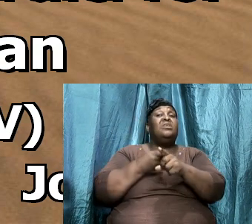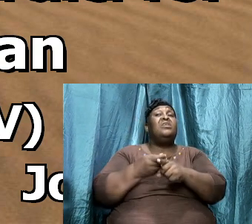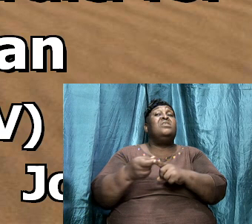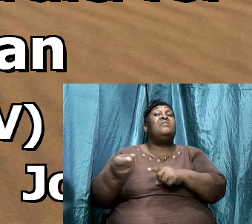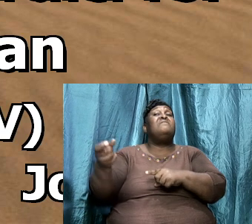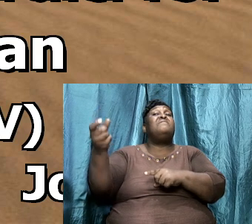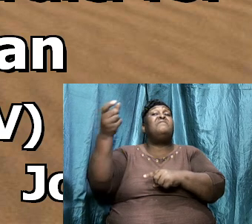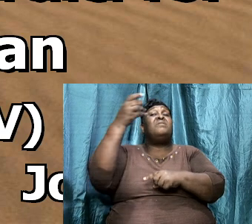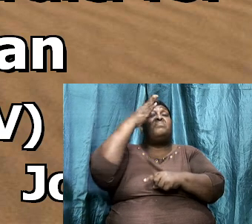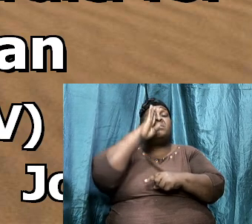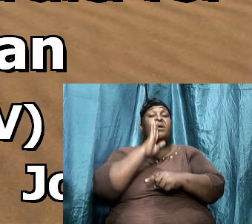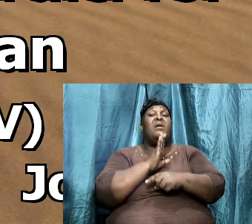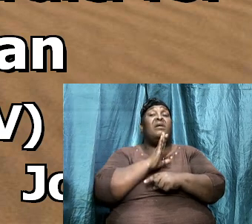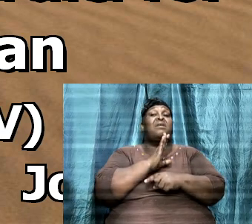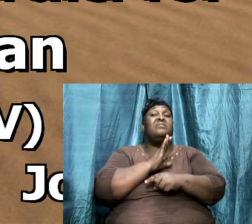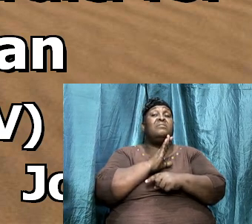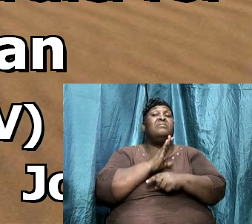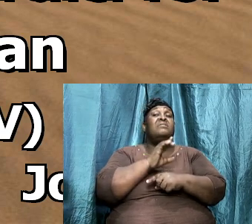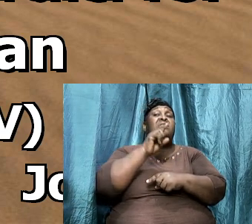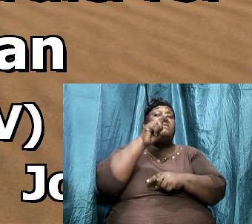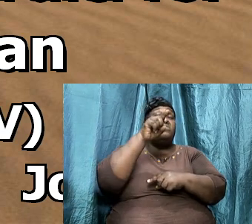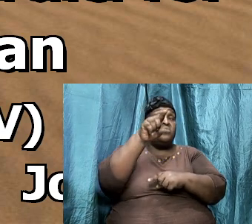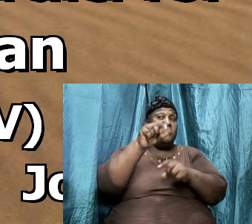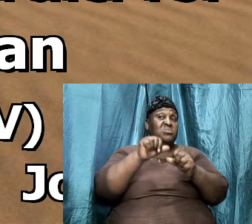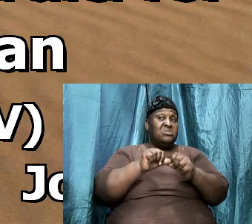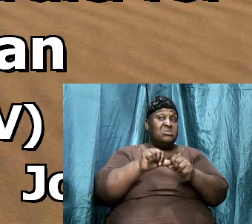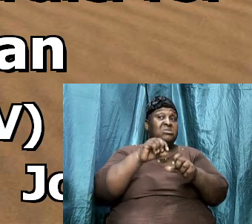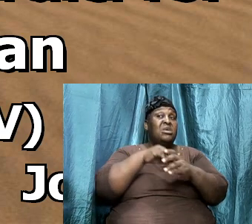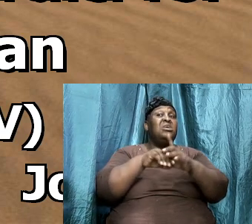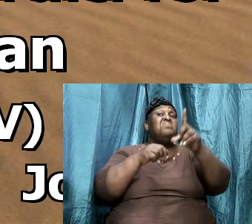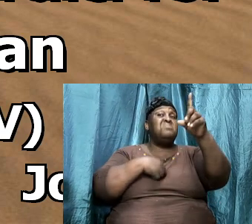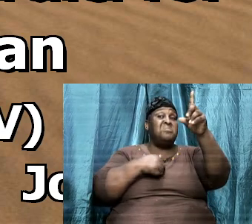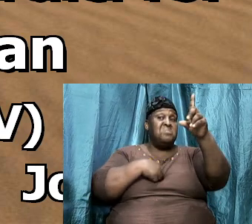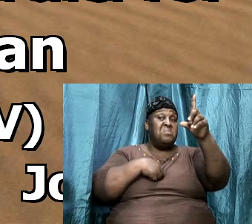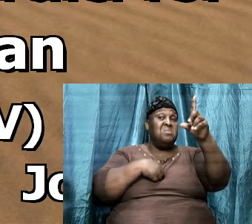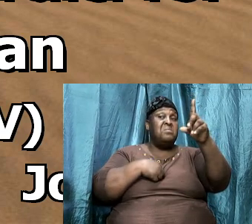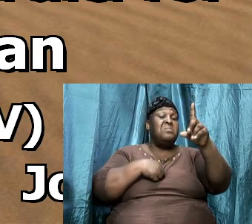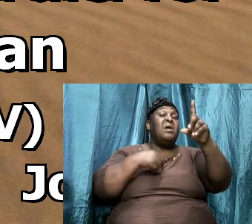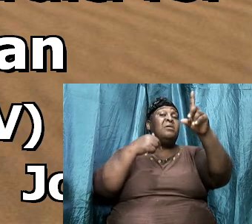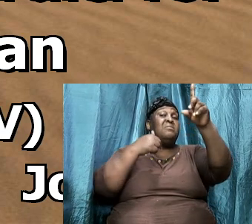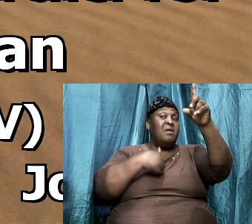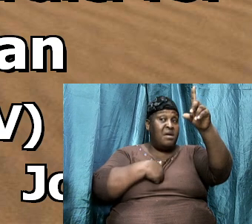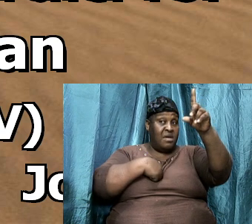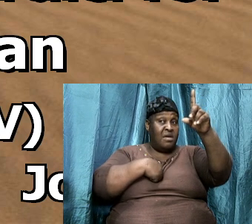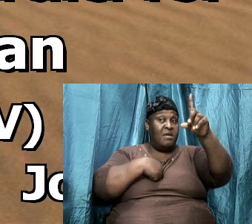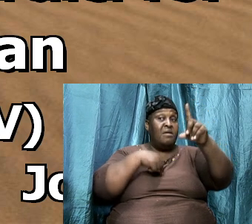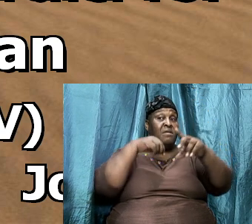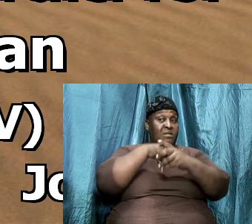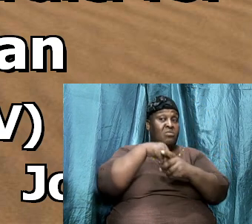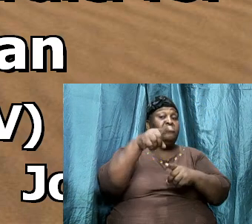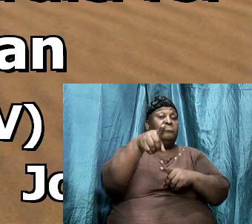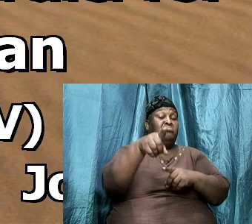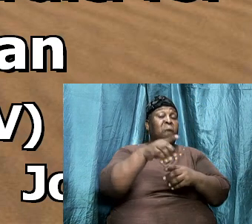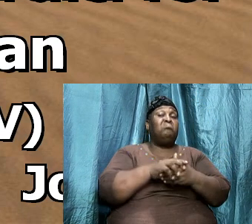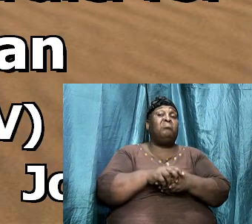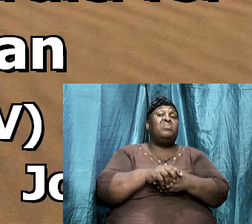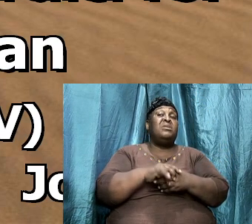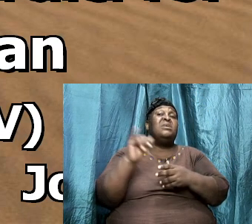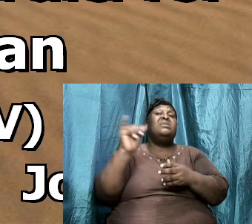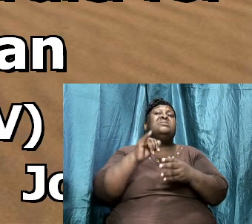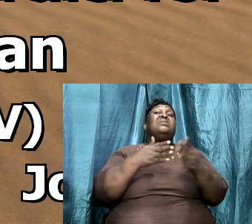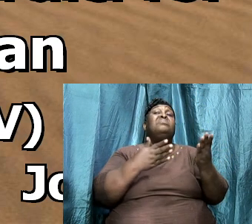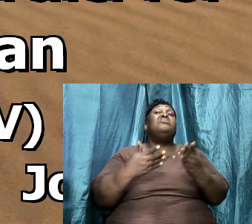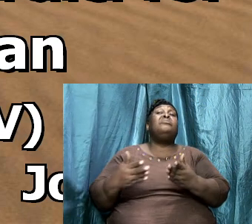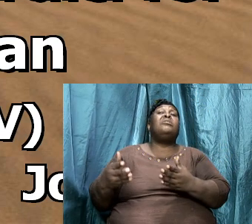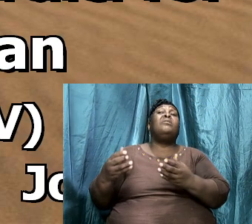right he said he that abided in me and I in him the same bring